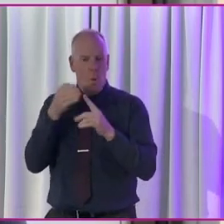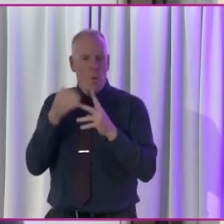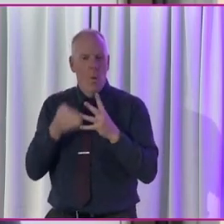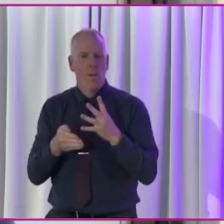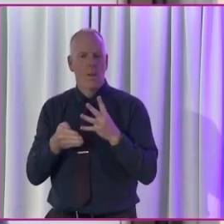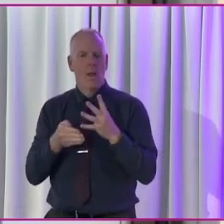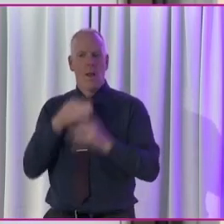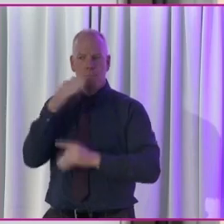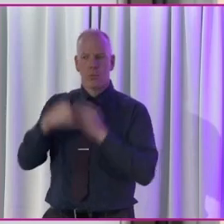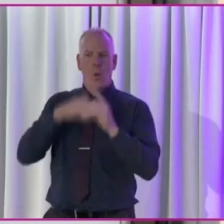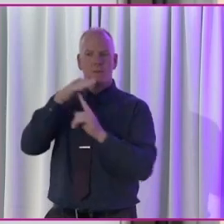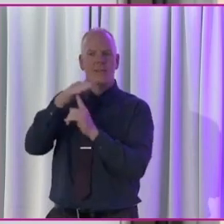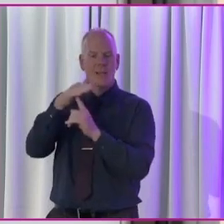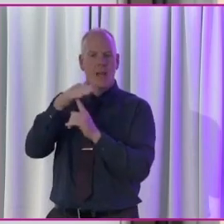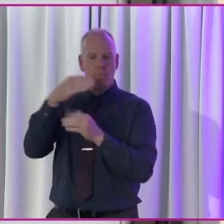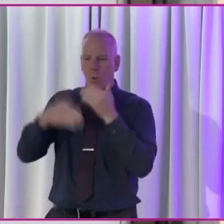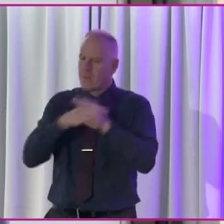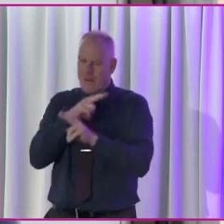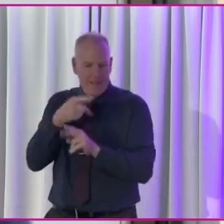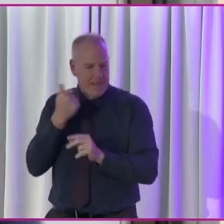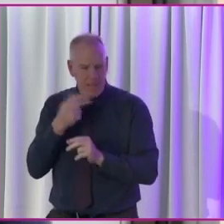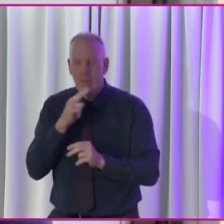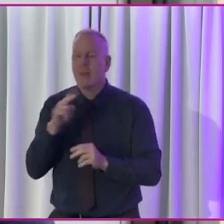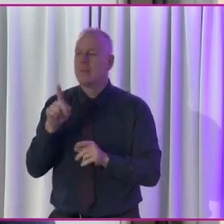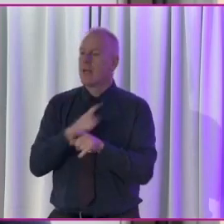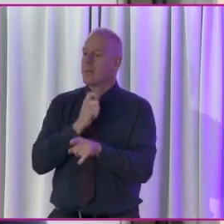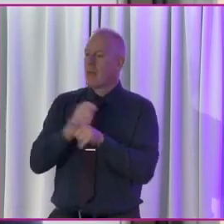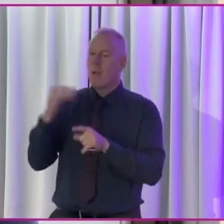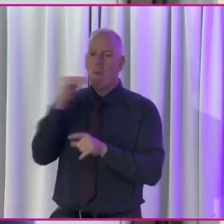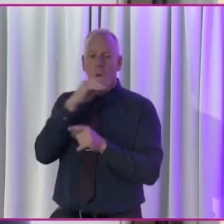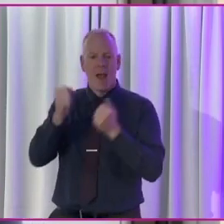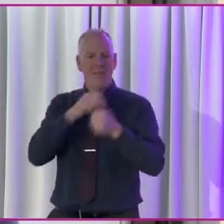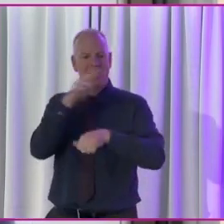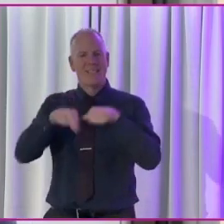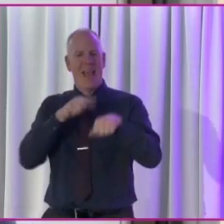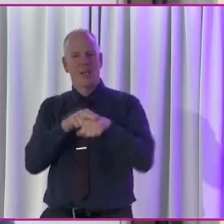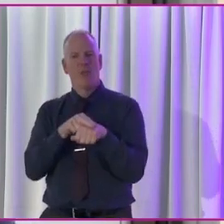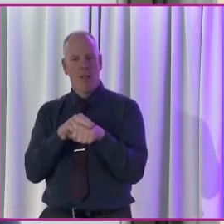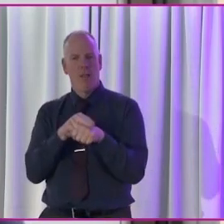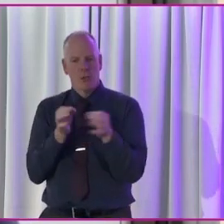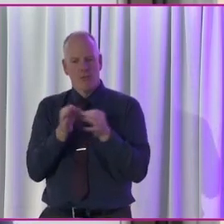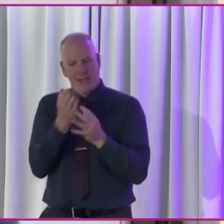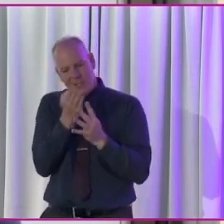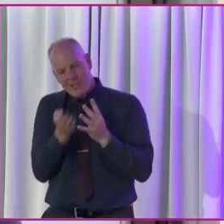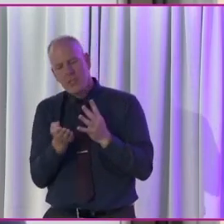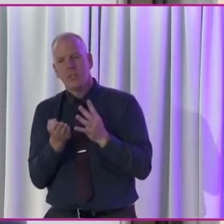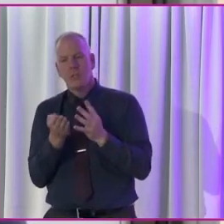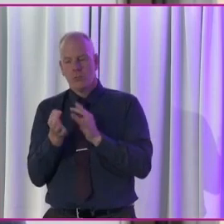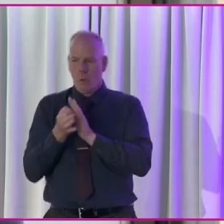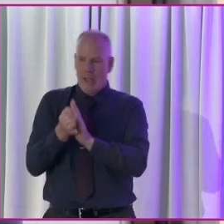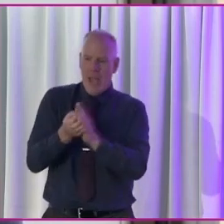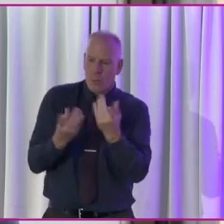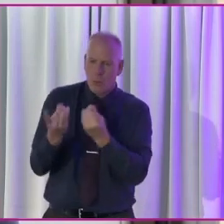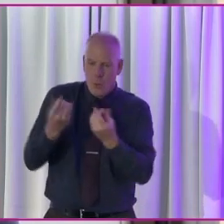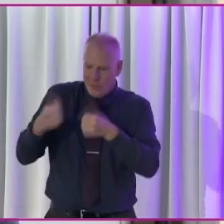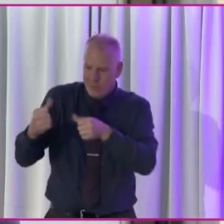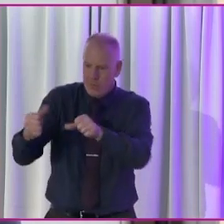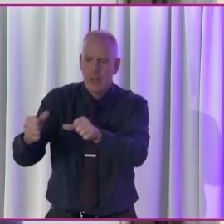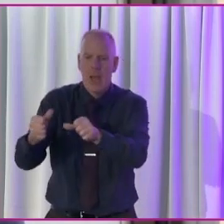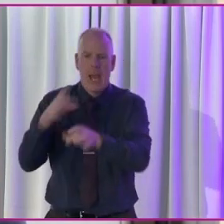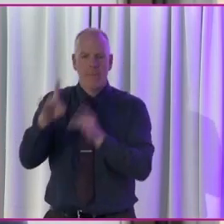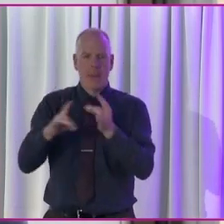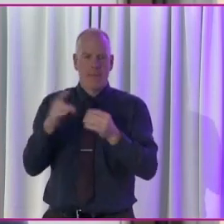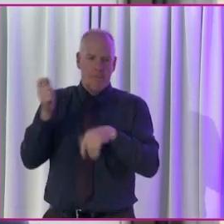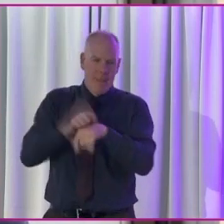prioritization process won't be easy, but it is important that we have a national strategy to guide our direction and make best use of